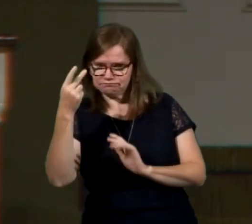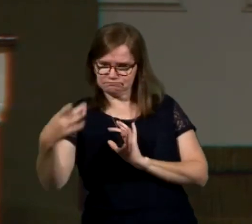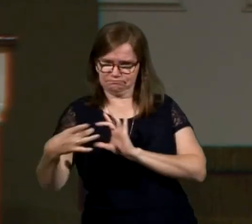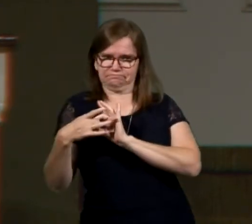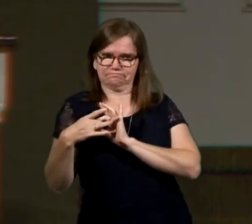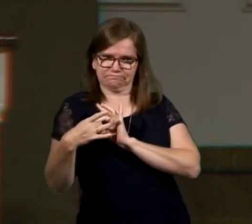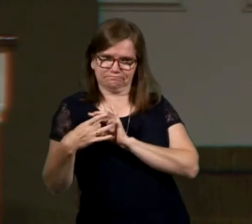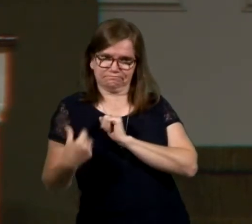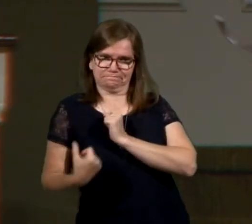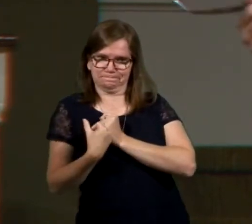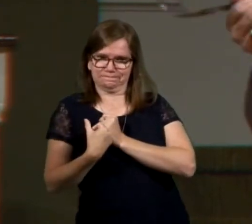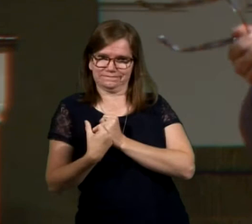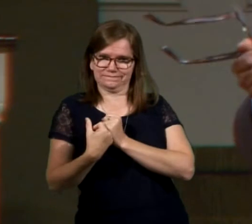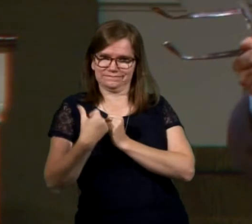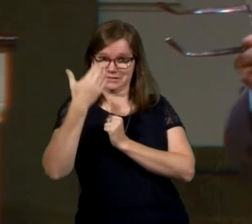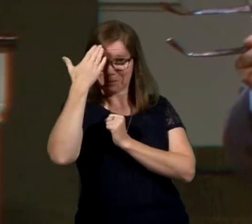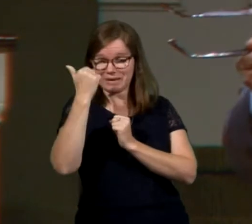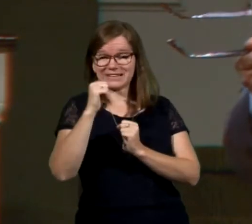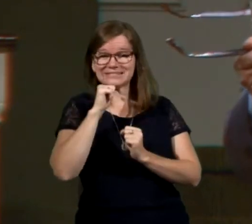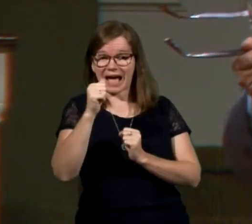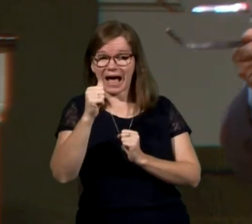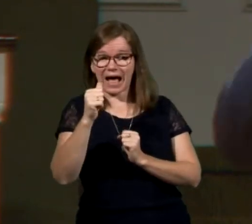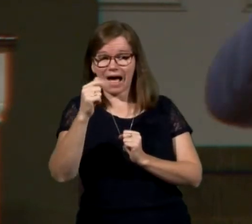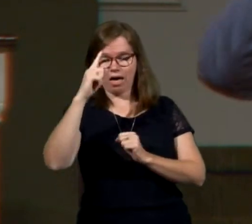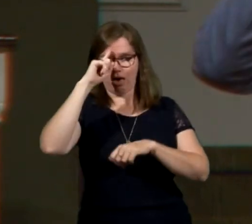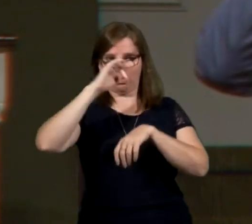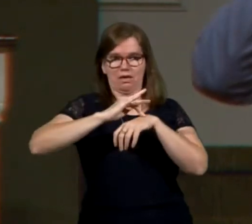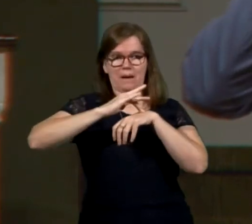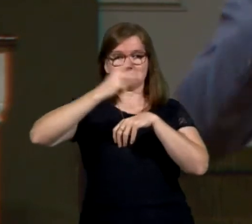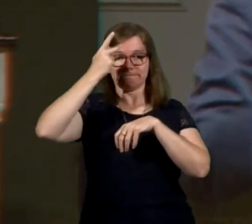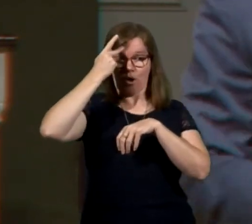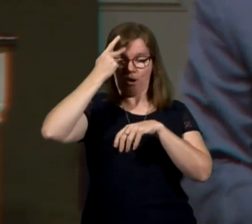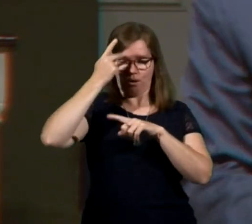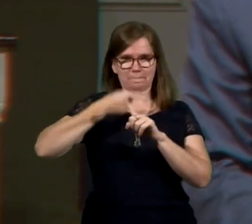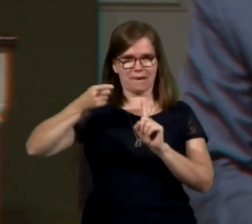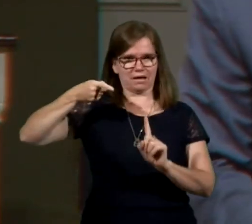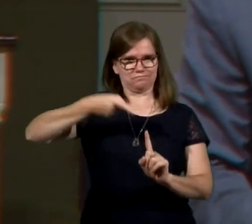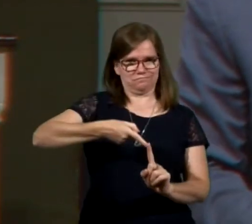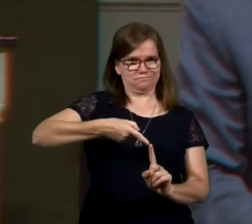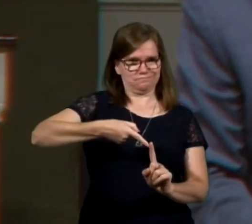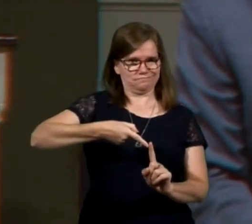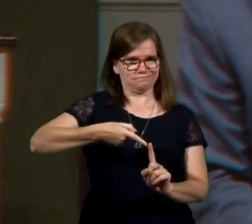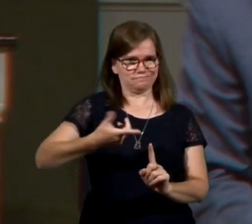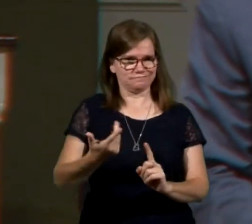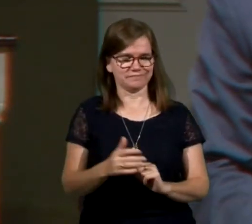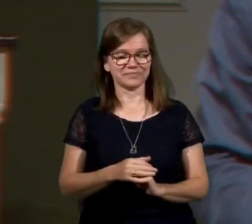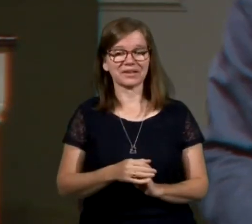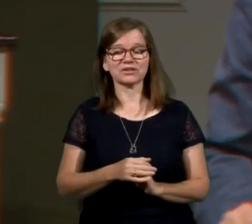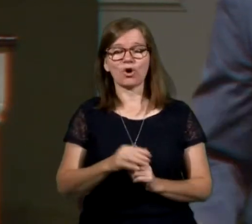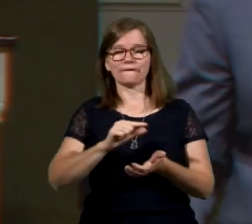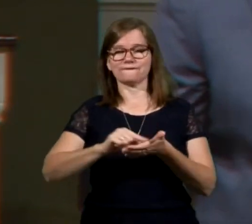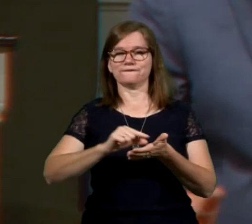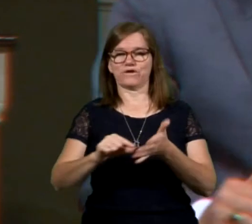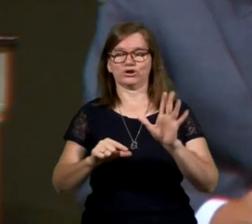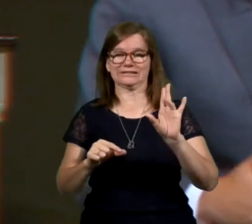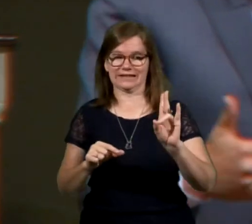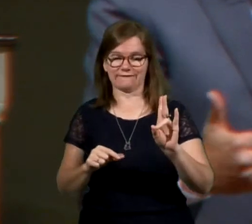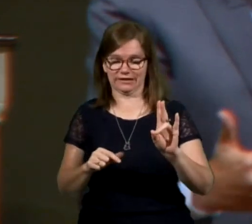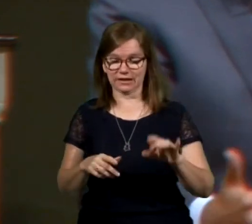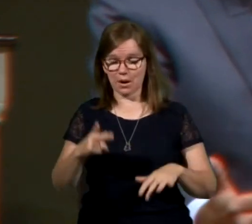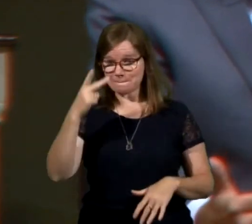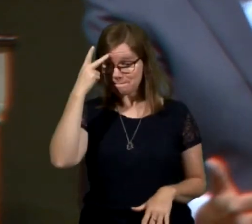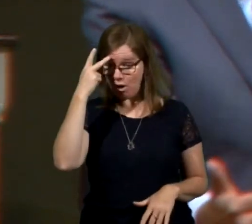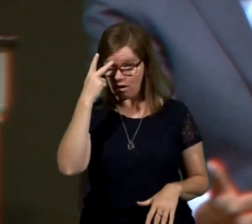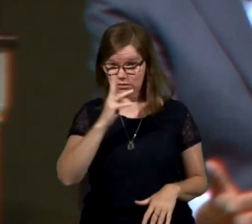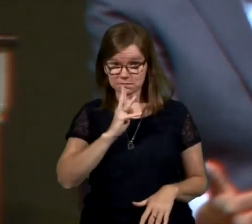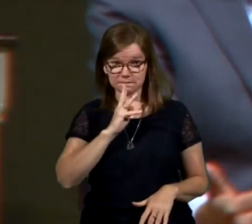because it's not about Paul now. It's about an issue. Look at the next verse, if we can, please. Verse number seven. And when he had said so, there arose a